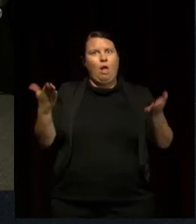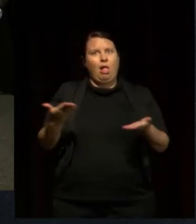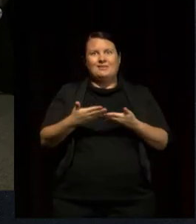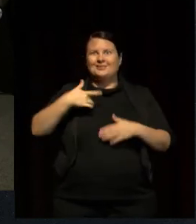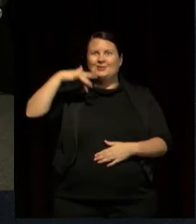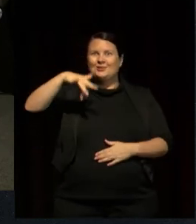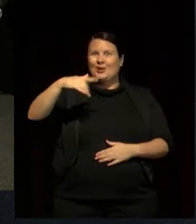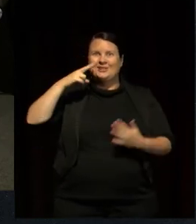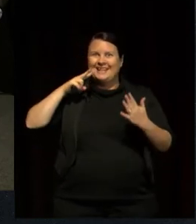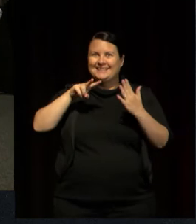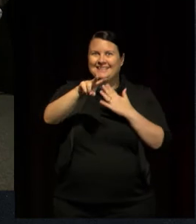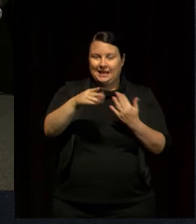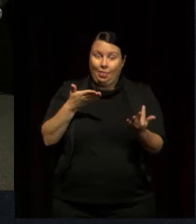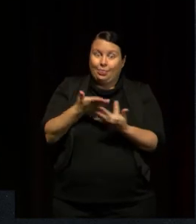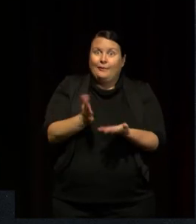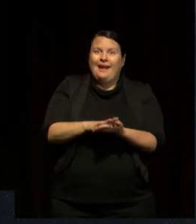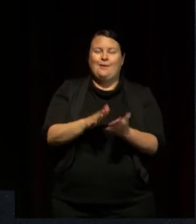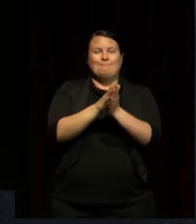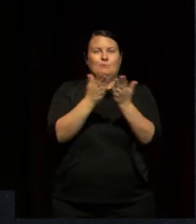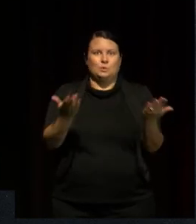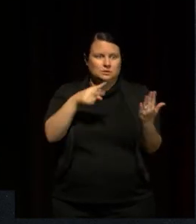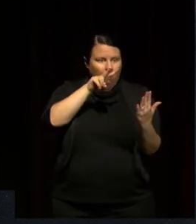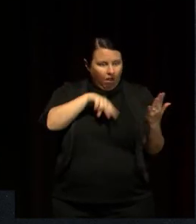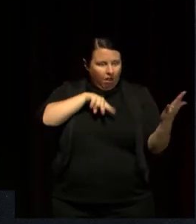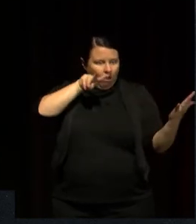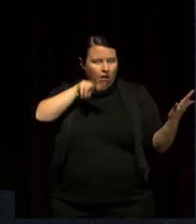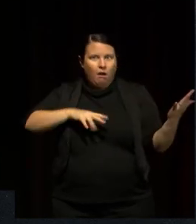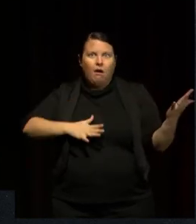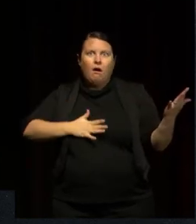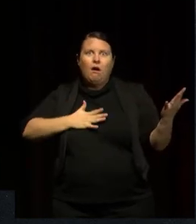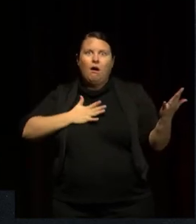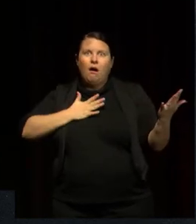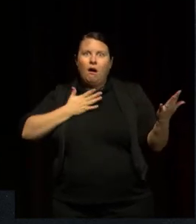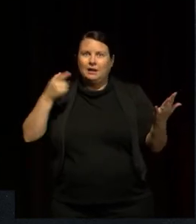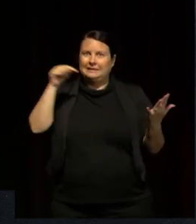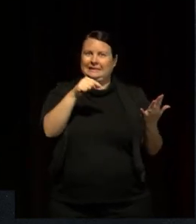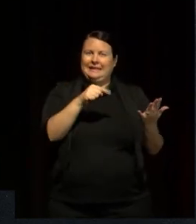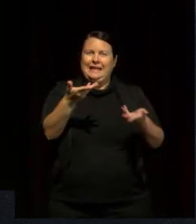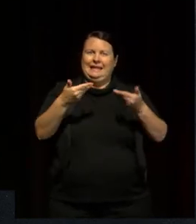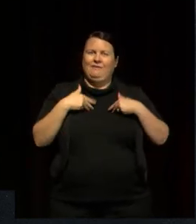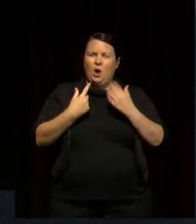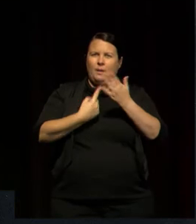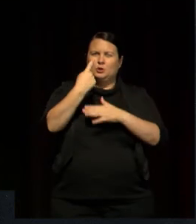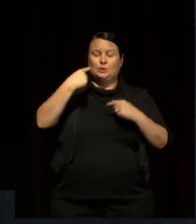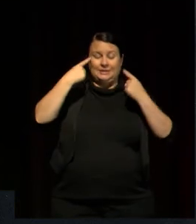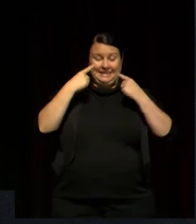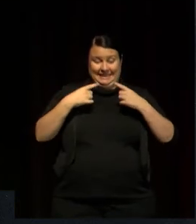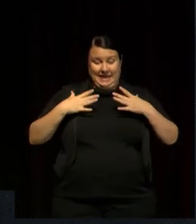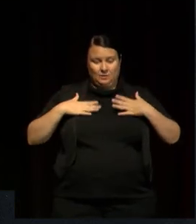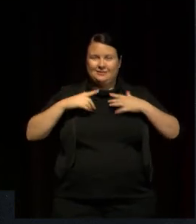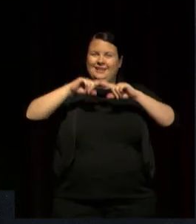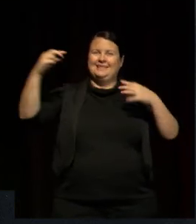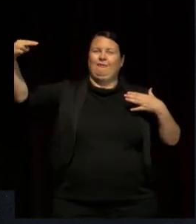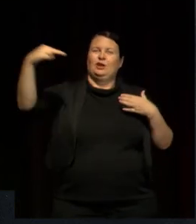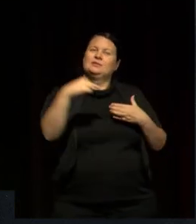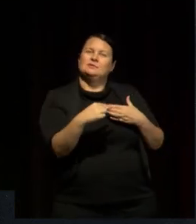beyond the pages of books. Books and other cultural forms allow us to see versions of ourselves at